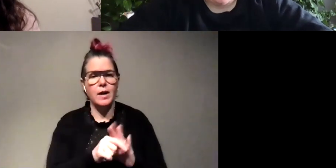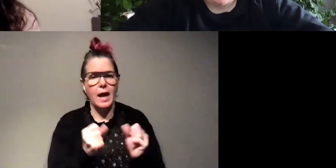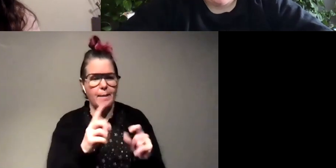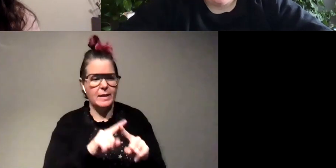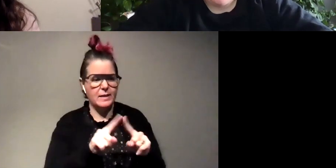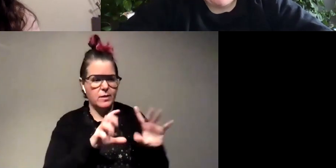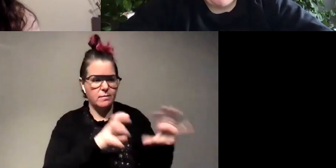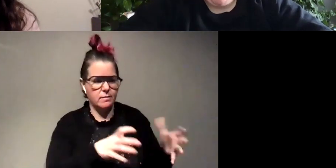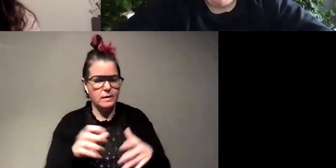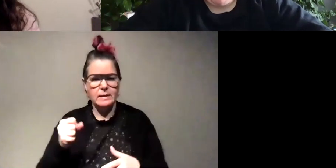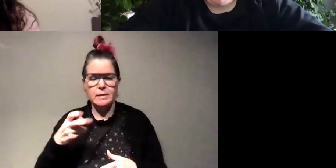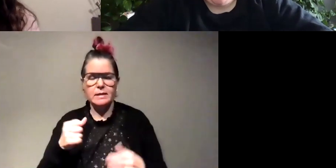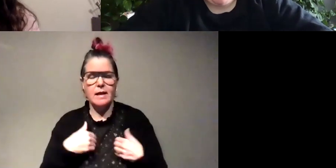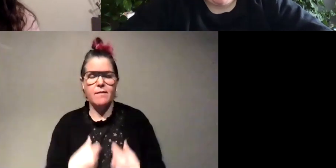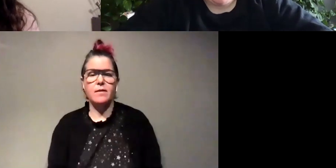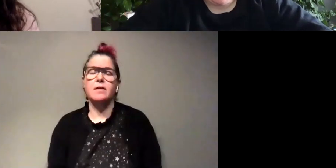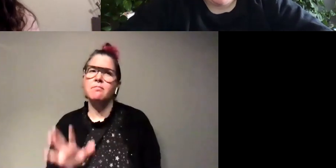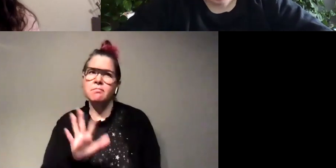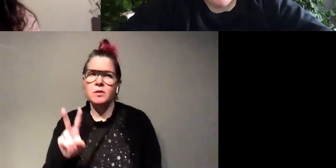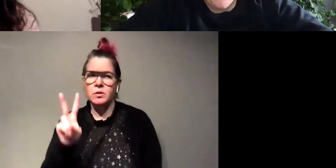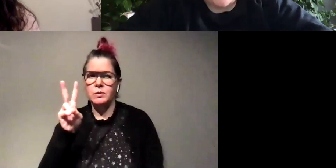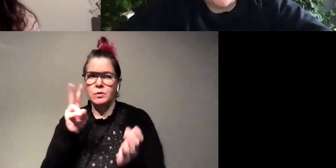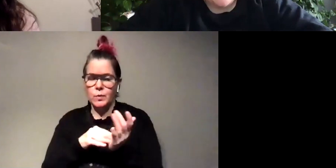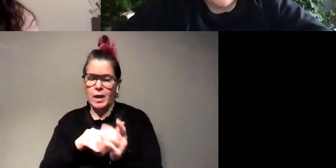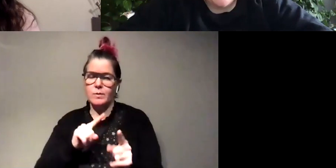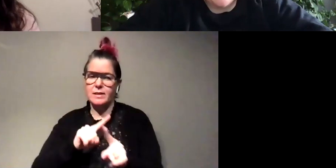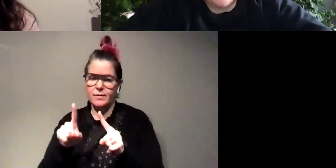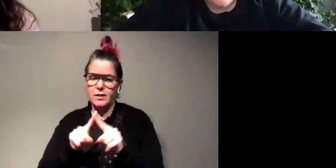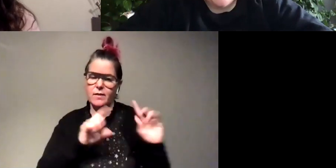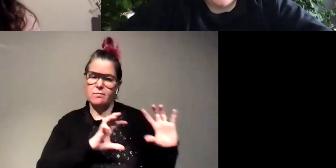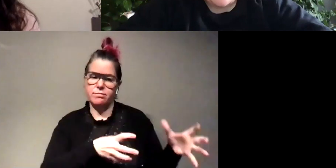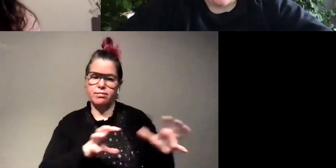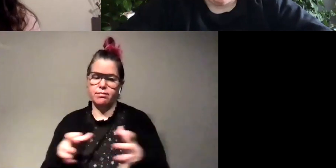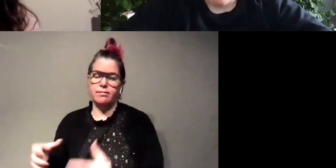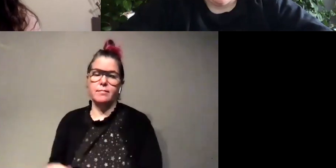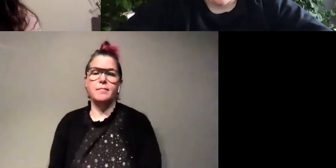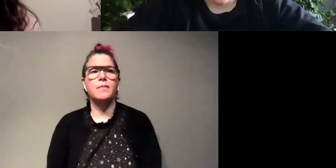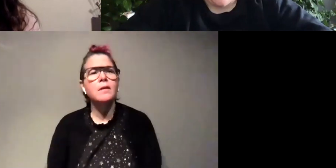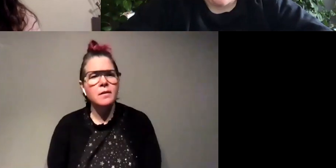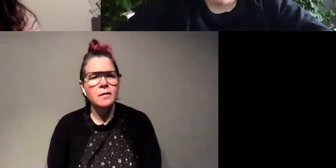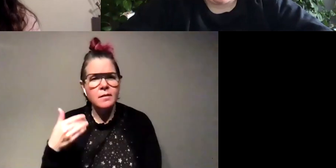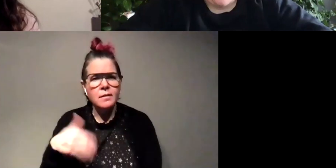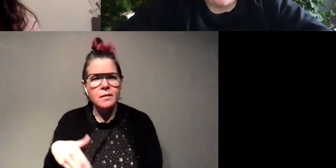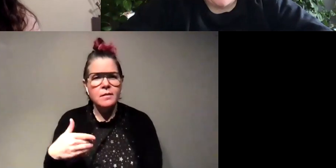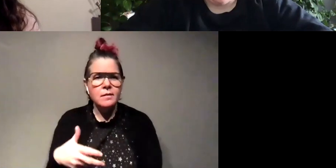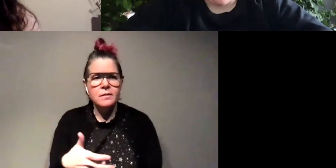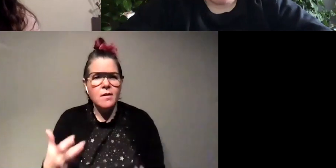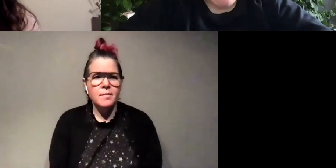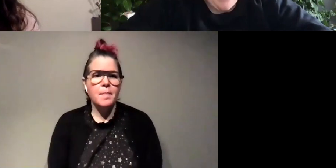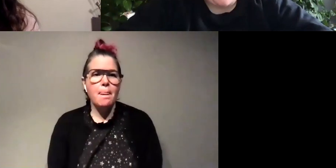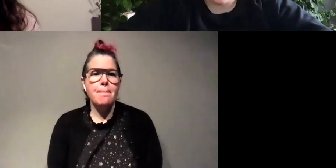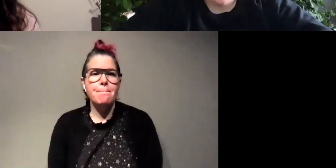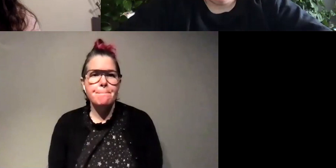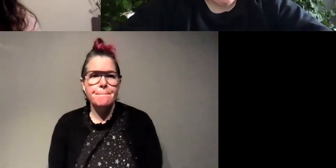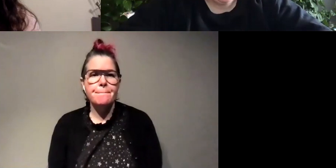there are about two thousand different species of fire whoa that's a lot of fireflies um and then from